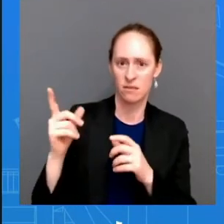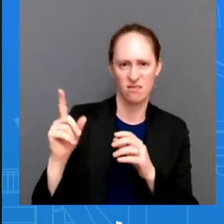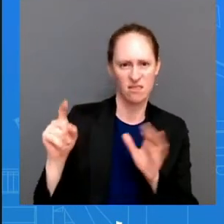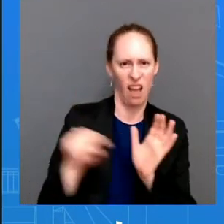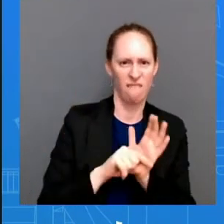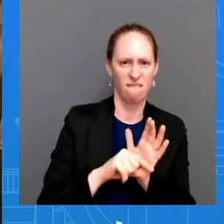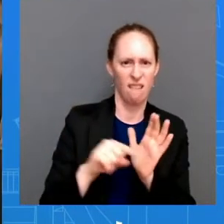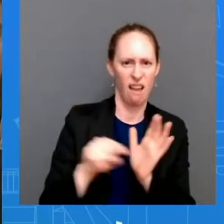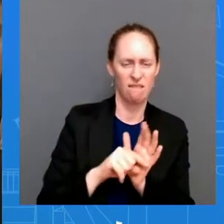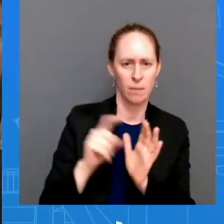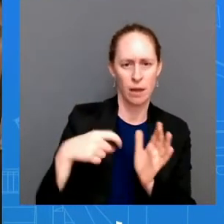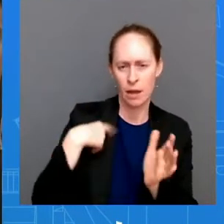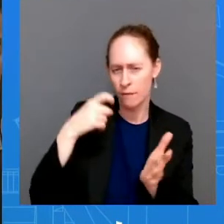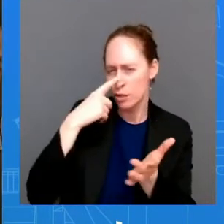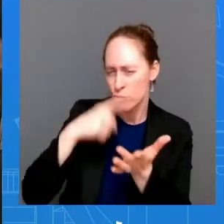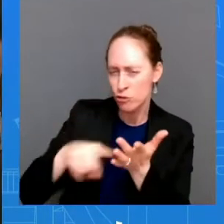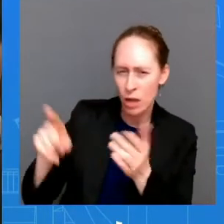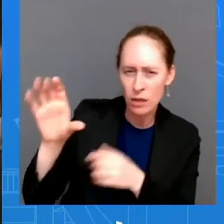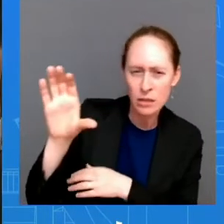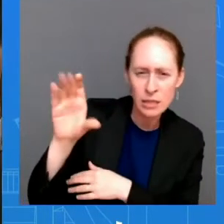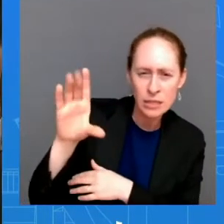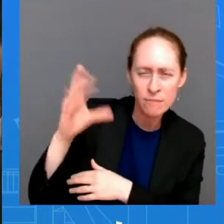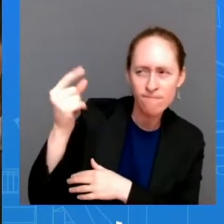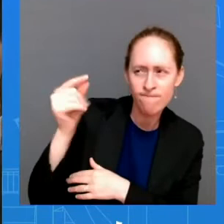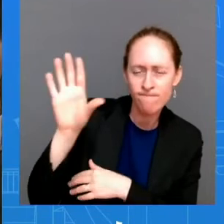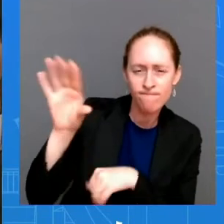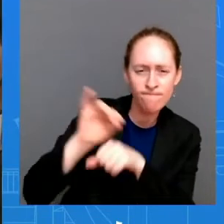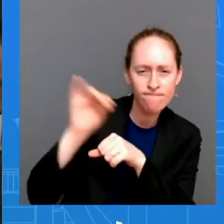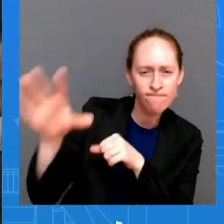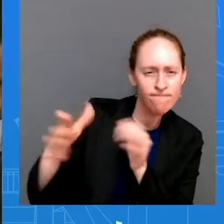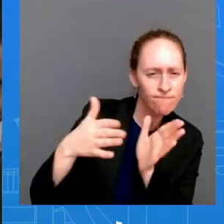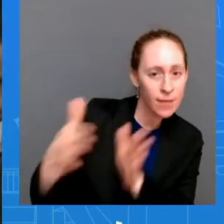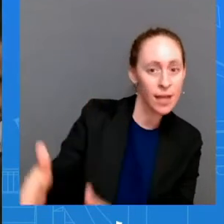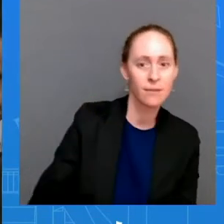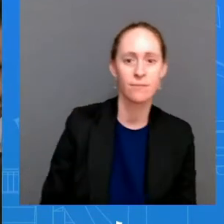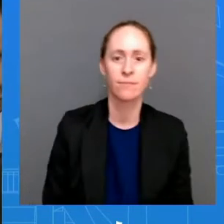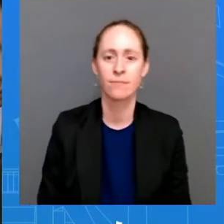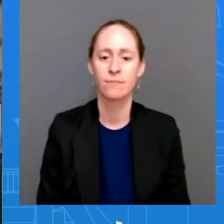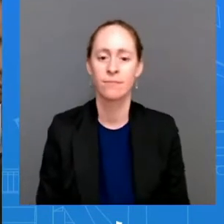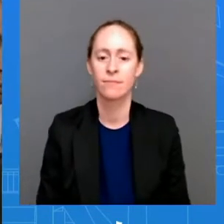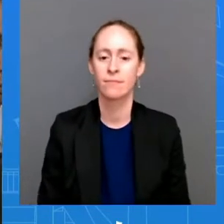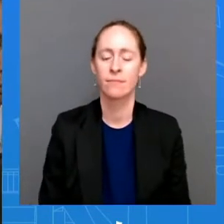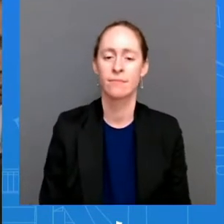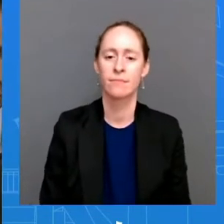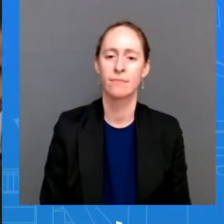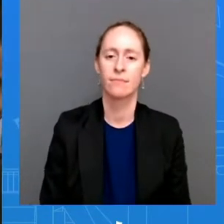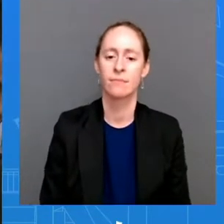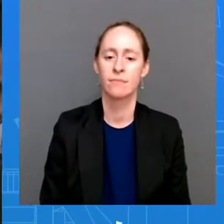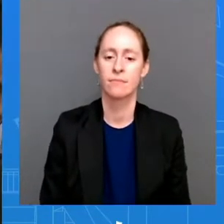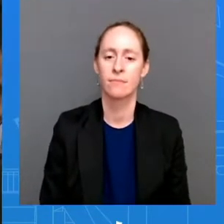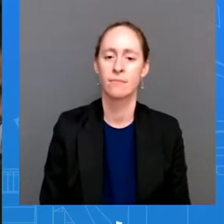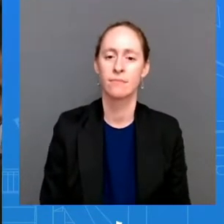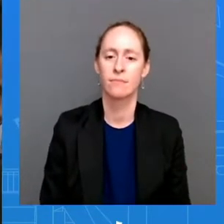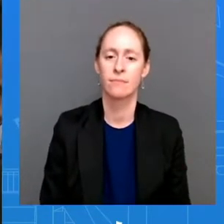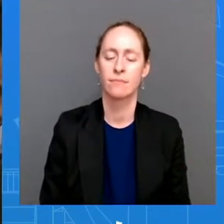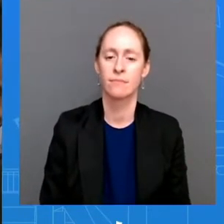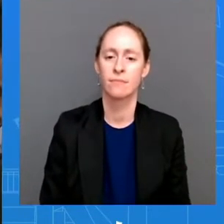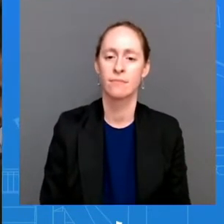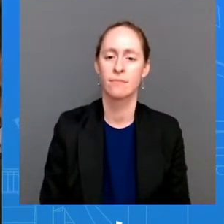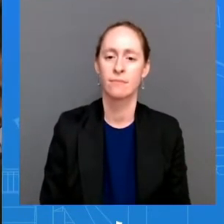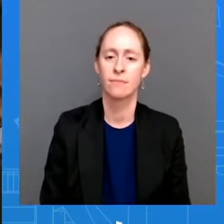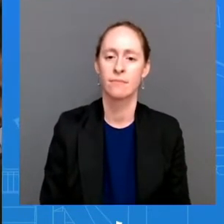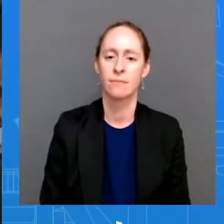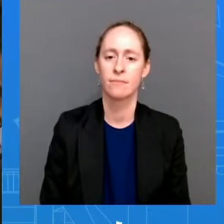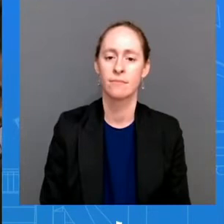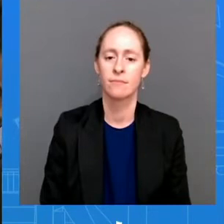that and like you said the cdc doesn't call for people with covet to test negative before uh on a rapid antigen test uh